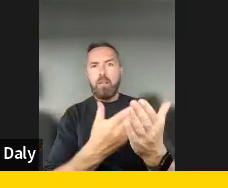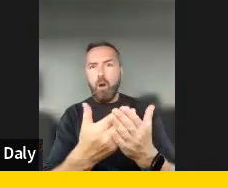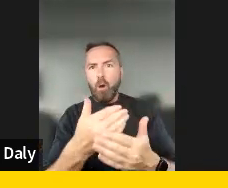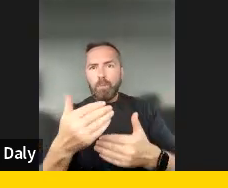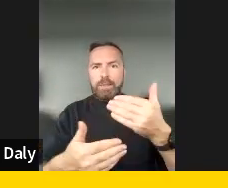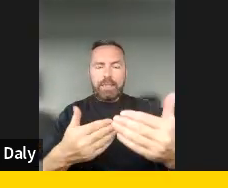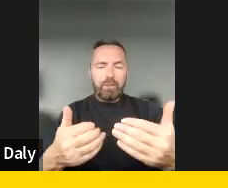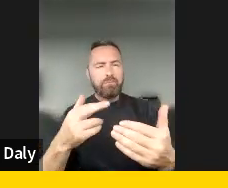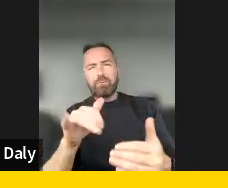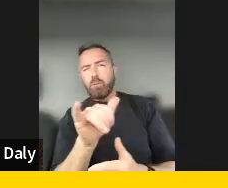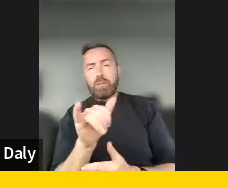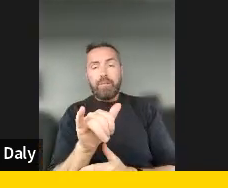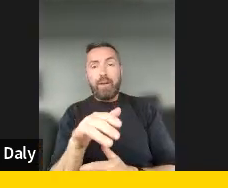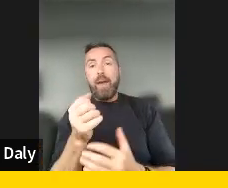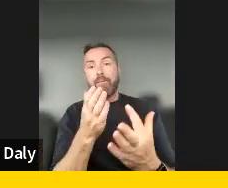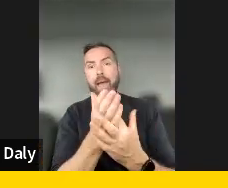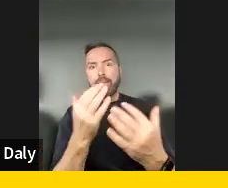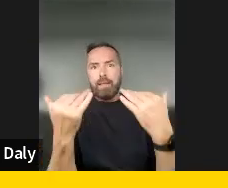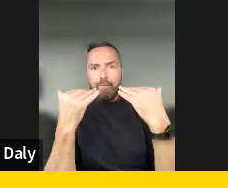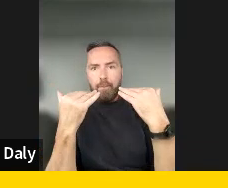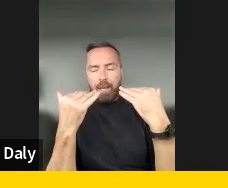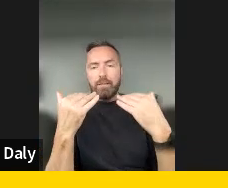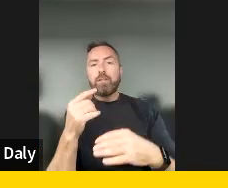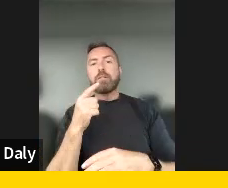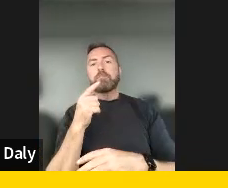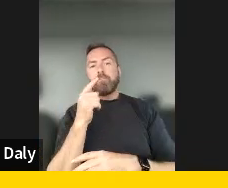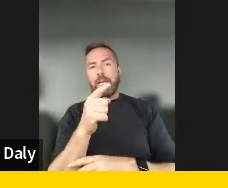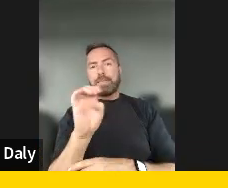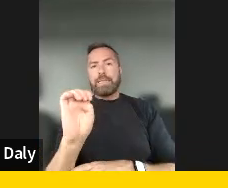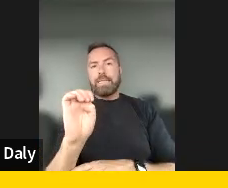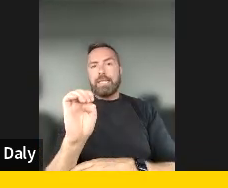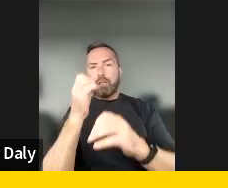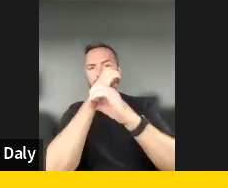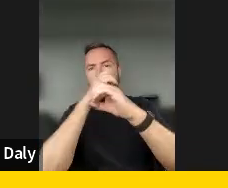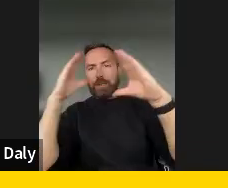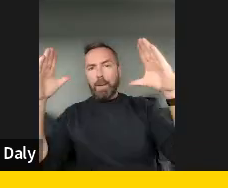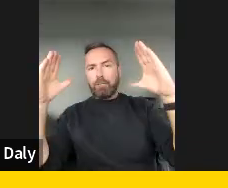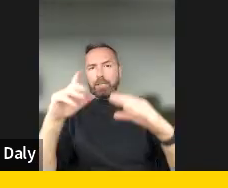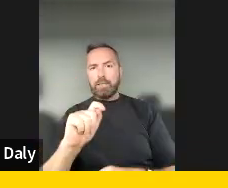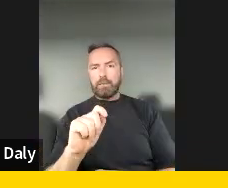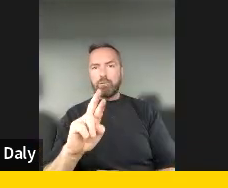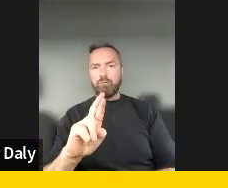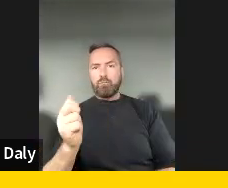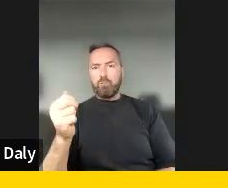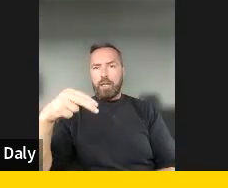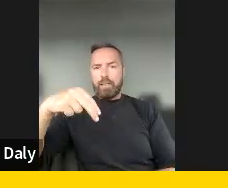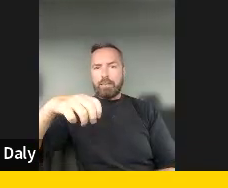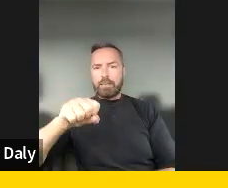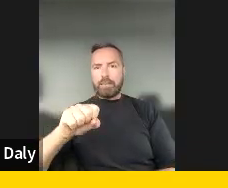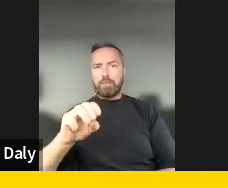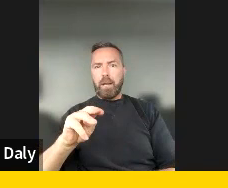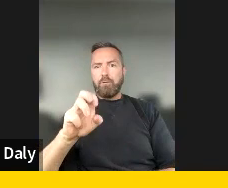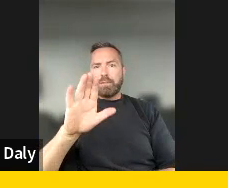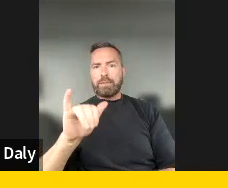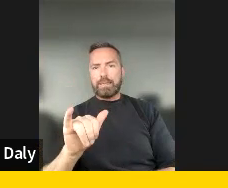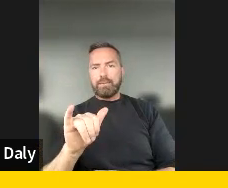and you have access to this information, this is e-transparency. The third big concept is e-participation,